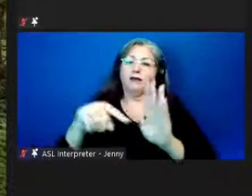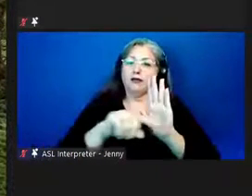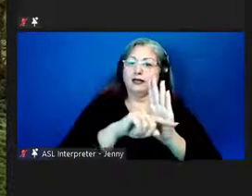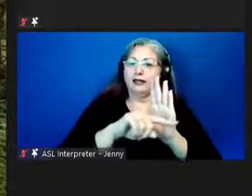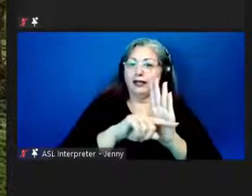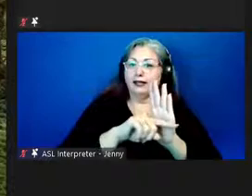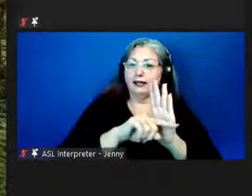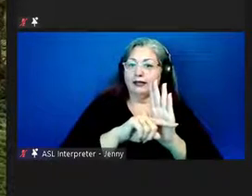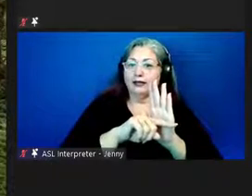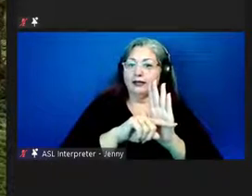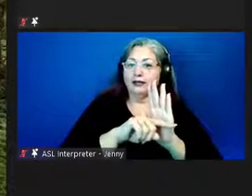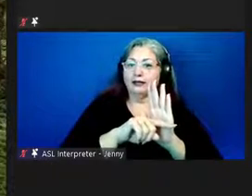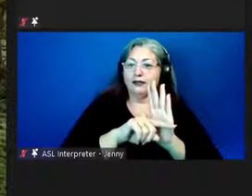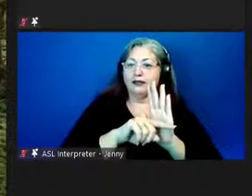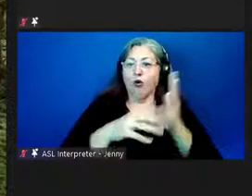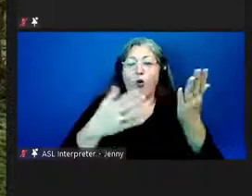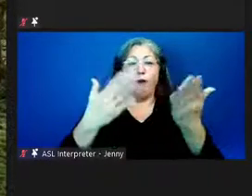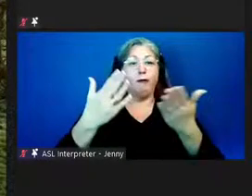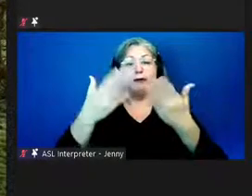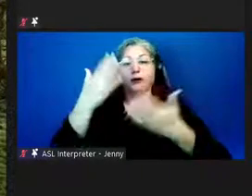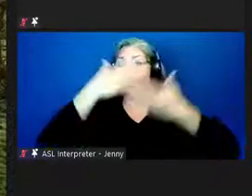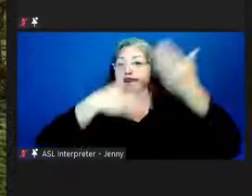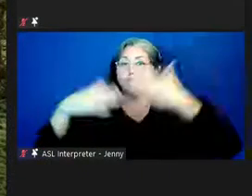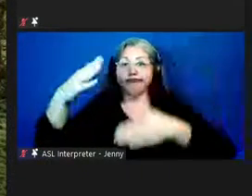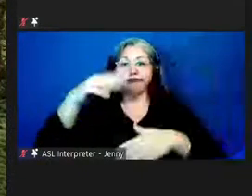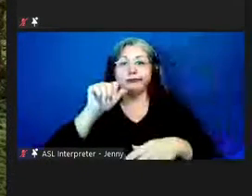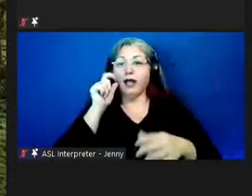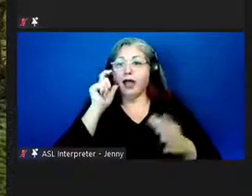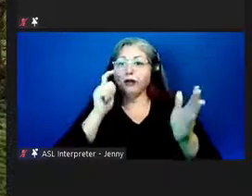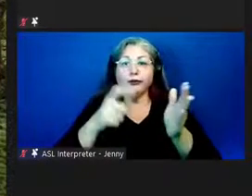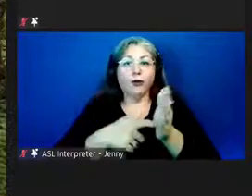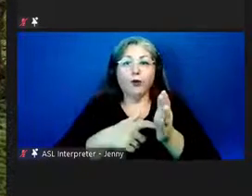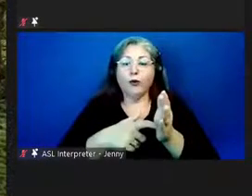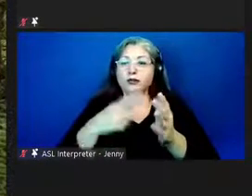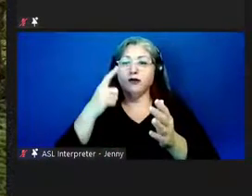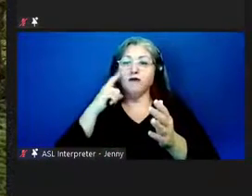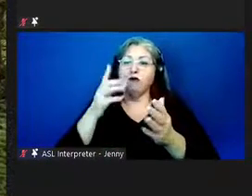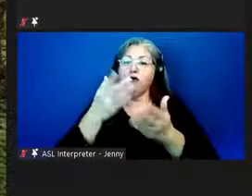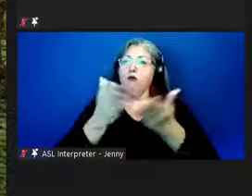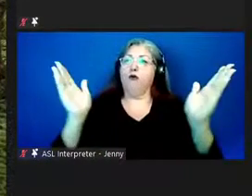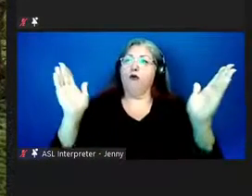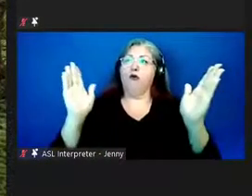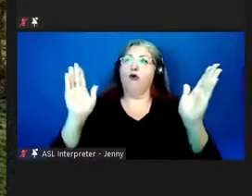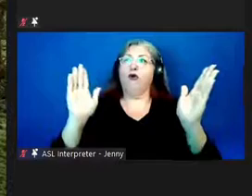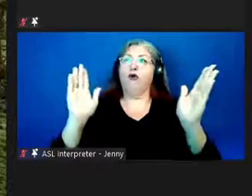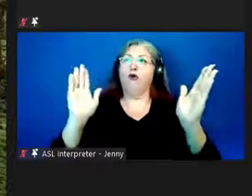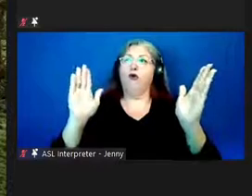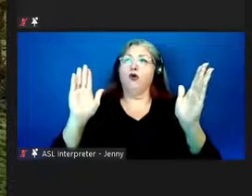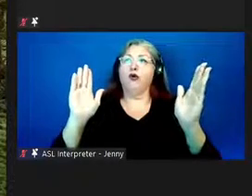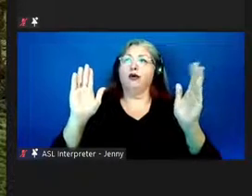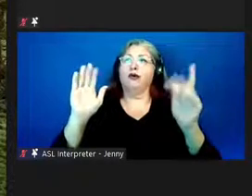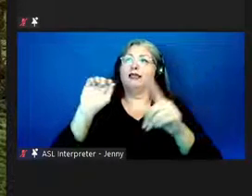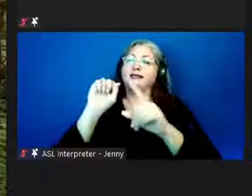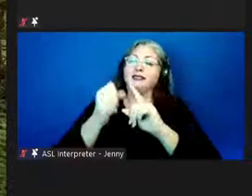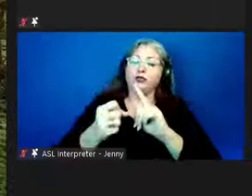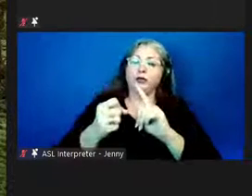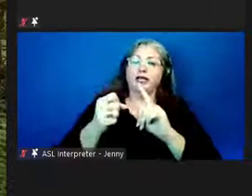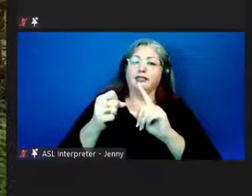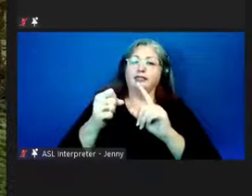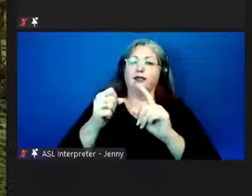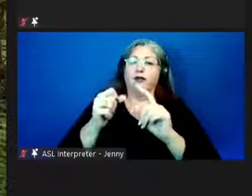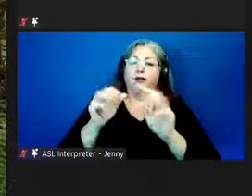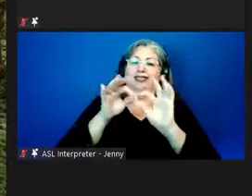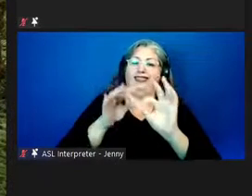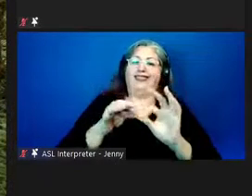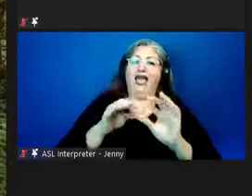unnoticeable maybe towards the situation of our language language